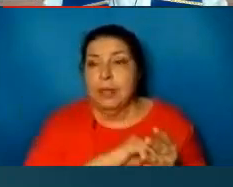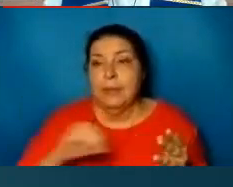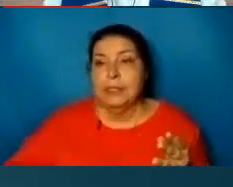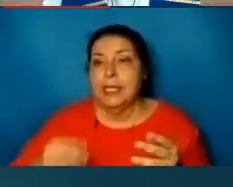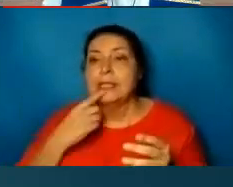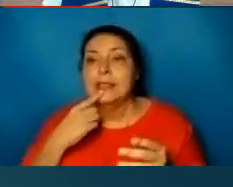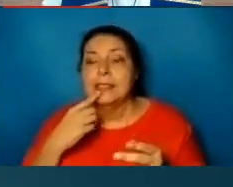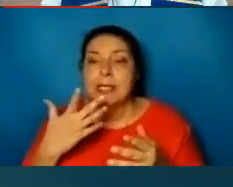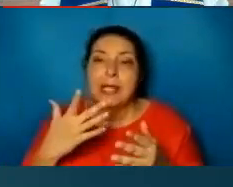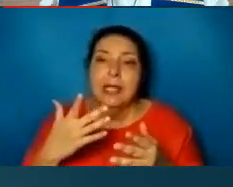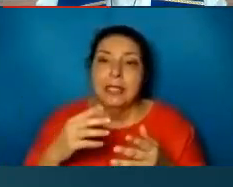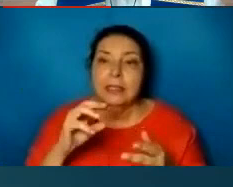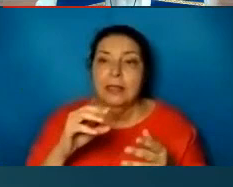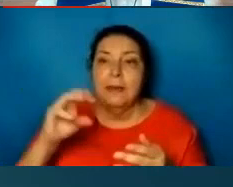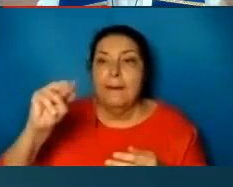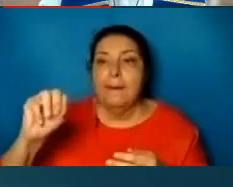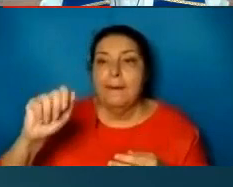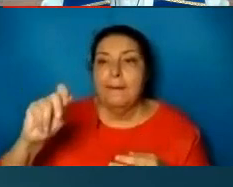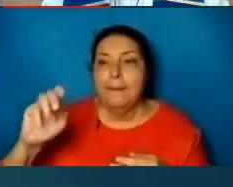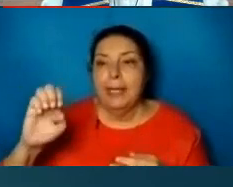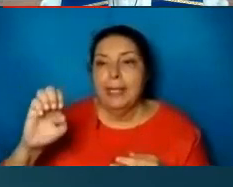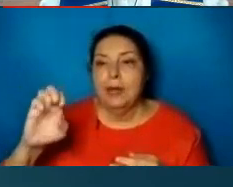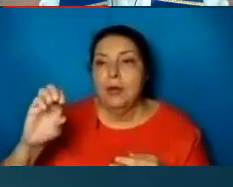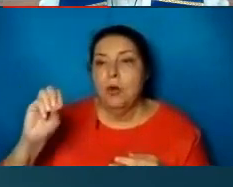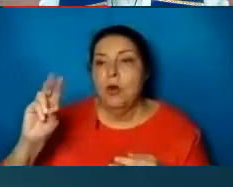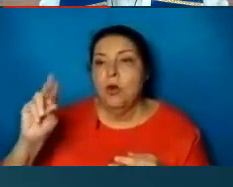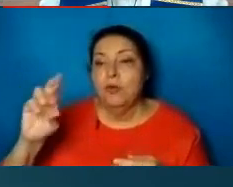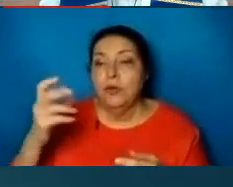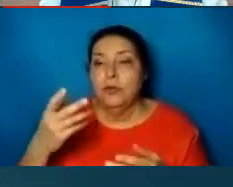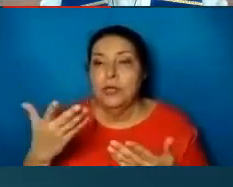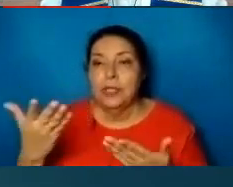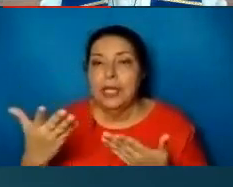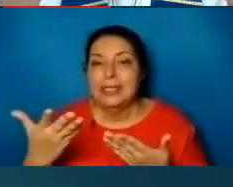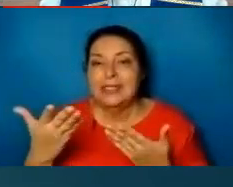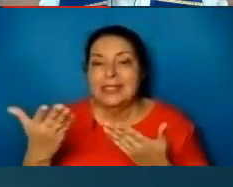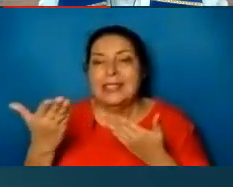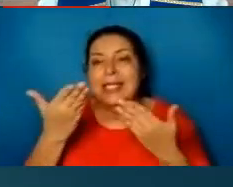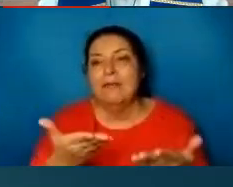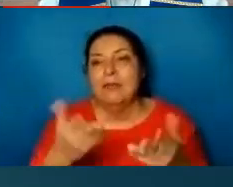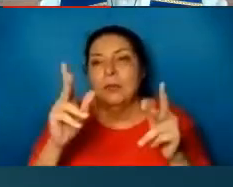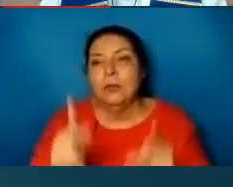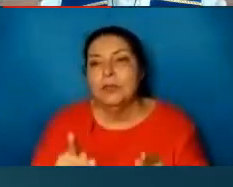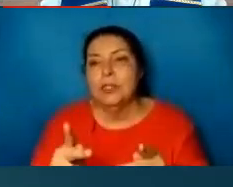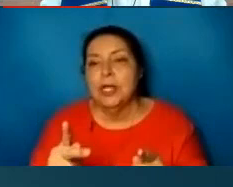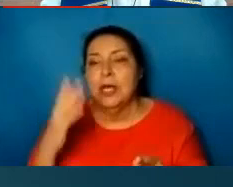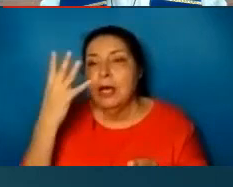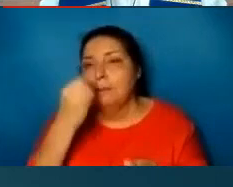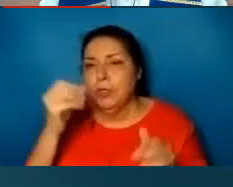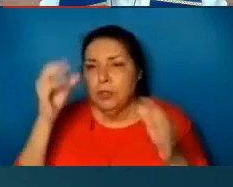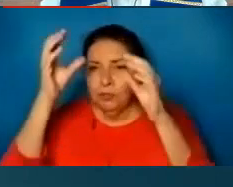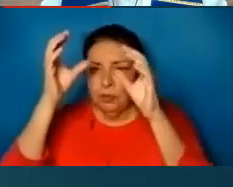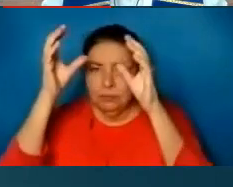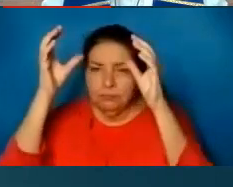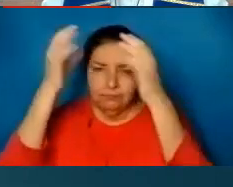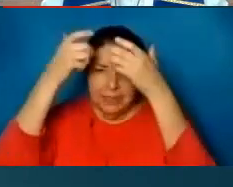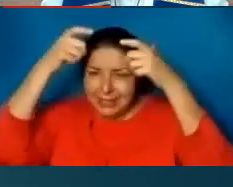he gives us is to grant to those who mourn in Zion, to give them a beautiful headdress instead of